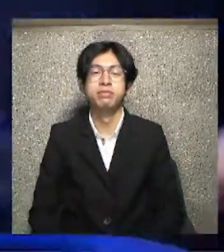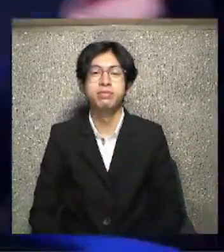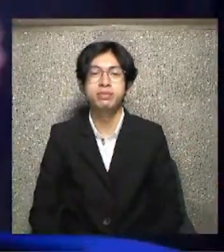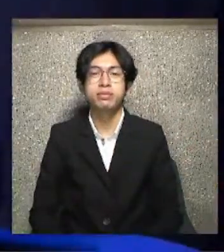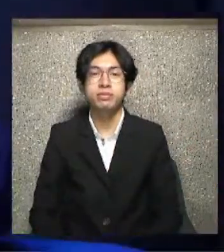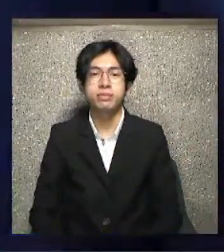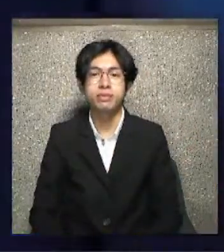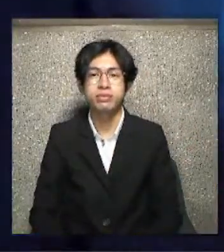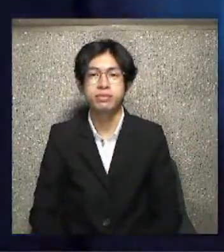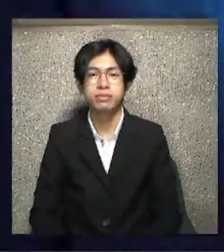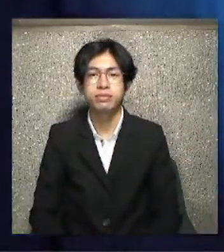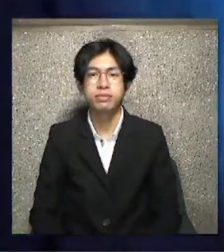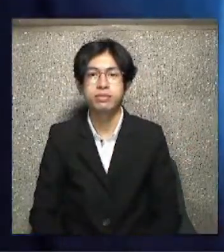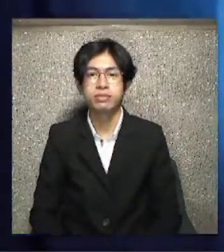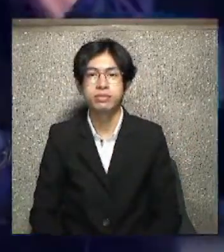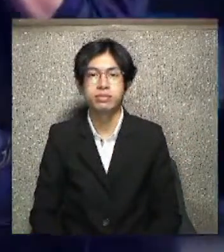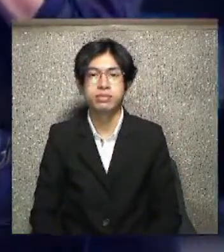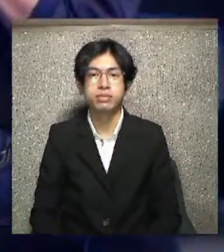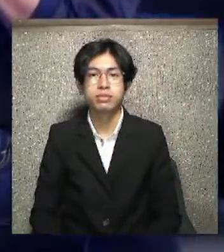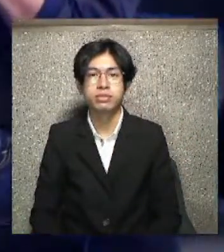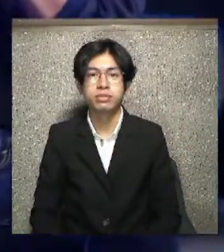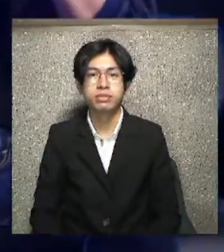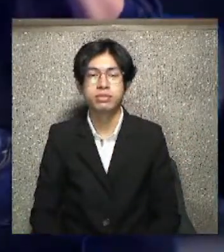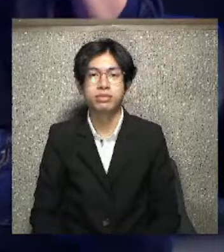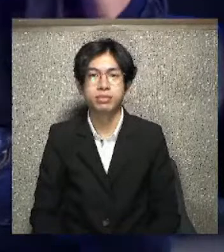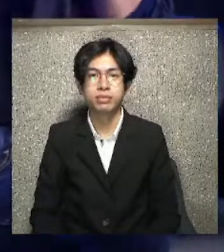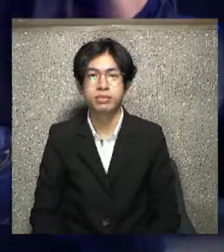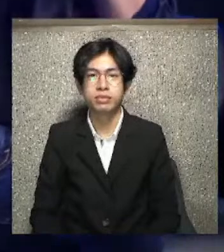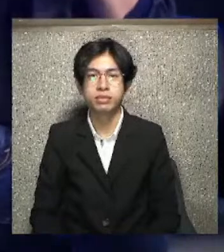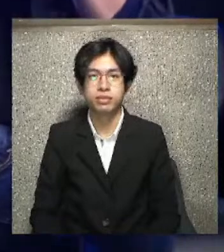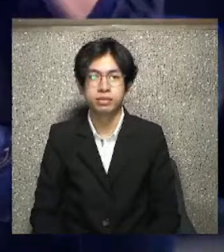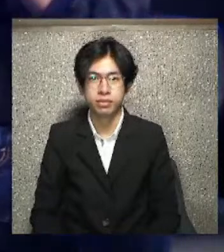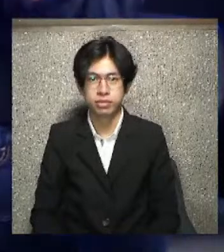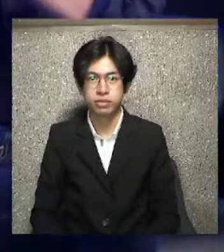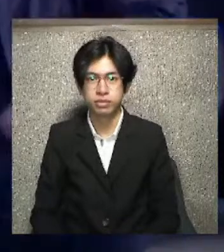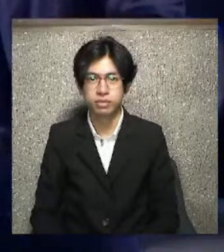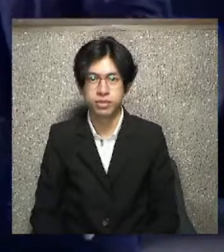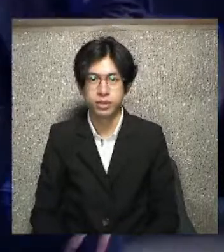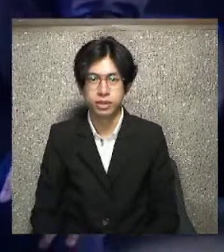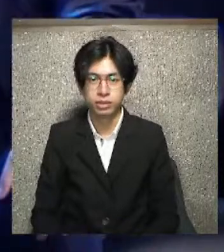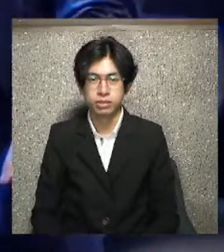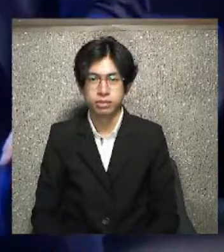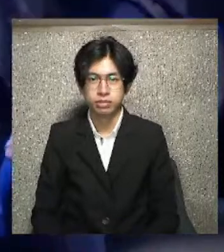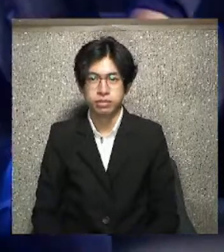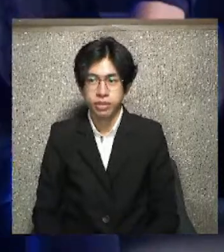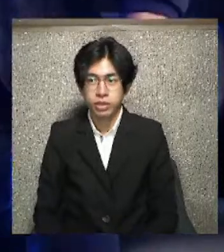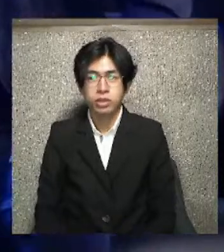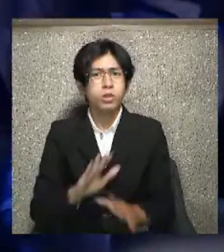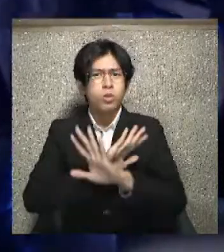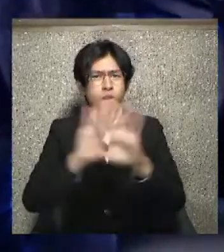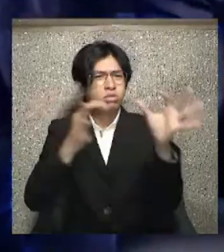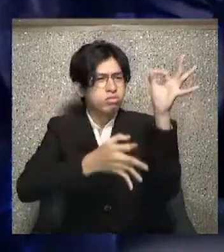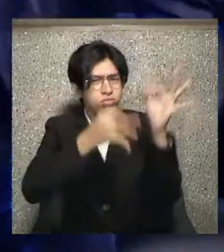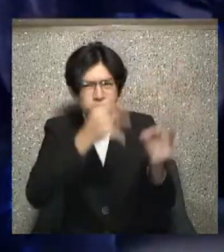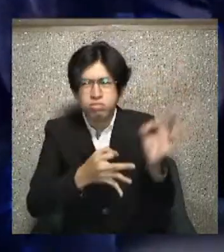So, if he doesn't have his head, he'll just confess. Don't judge much. Okay.